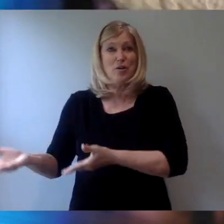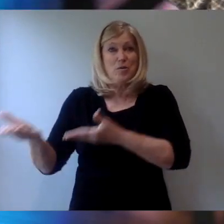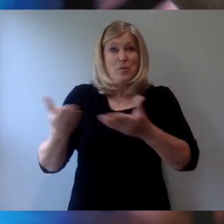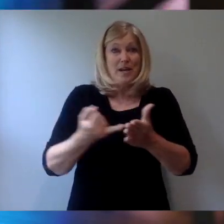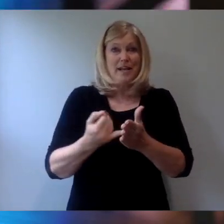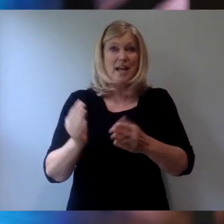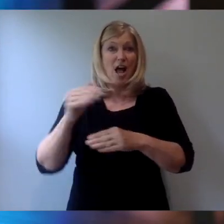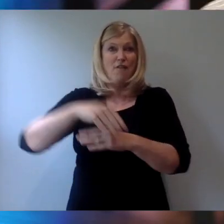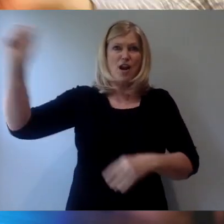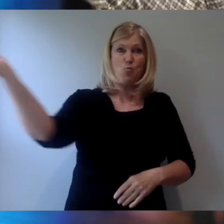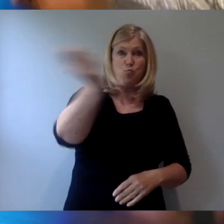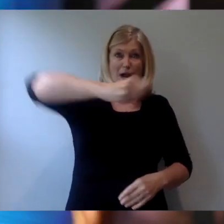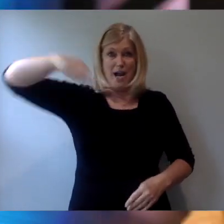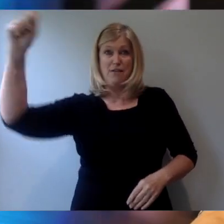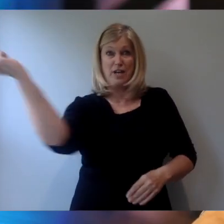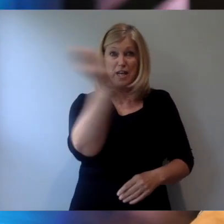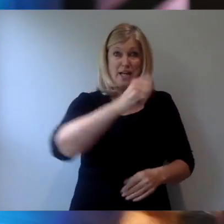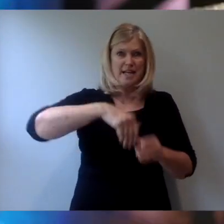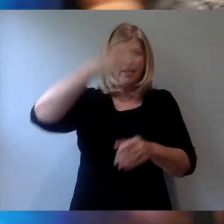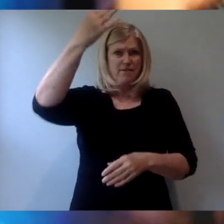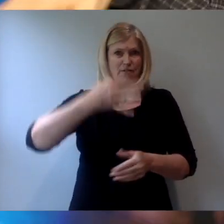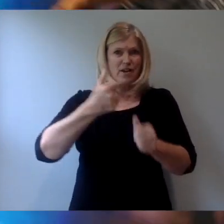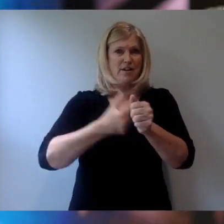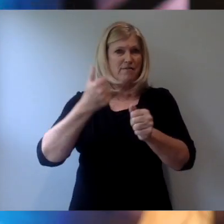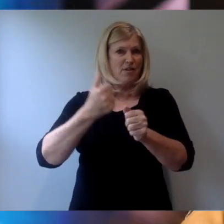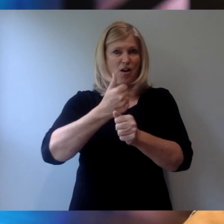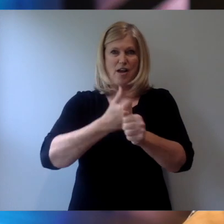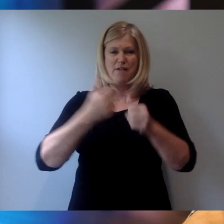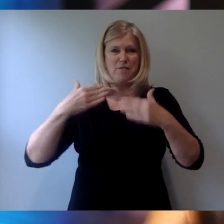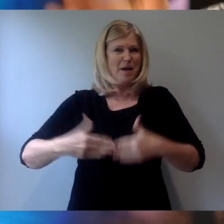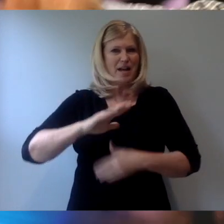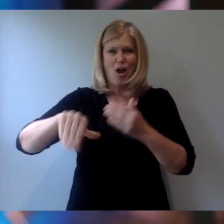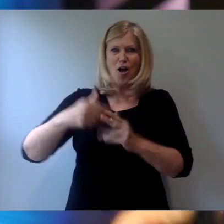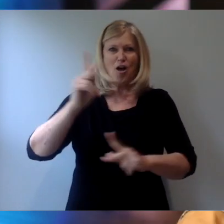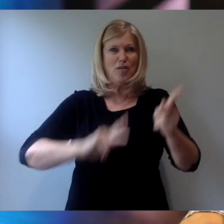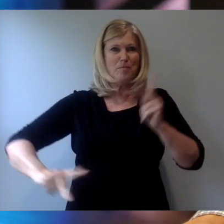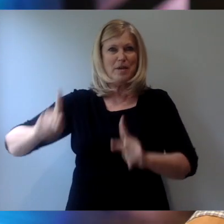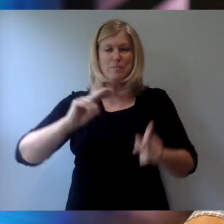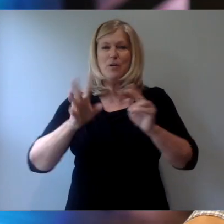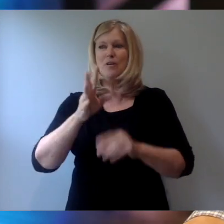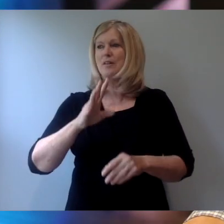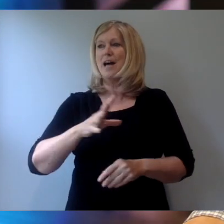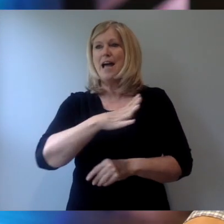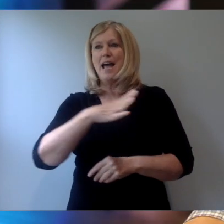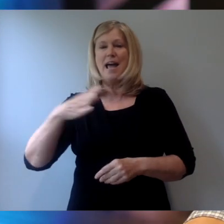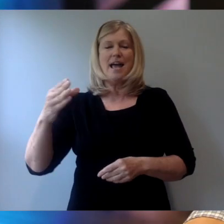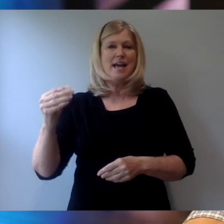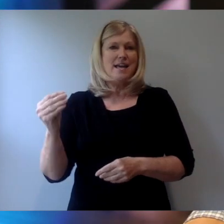waving it around in front of everybody as we were sitting in a circle, talking as a family.